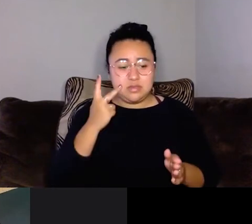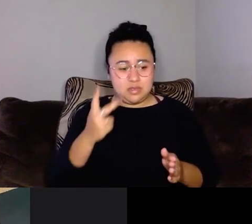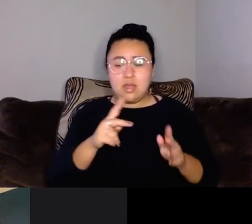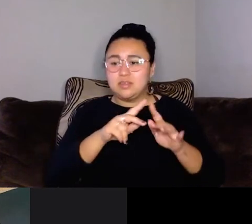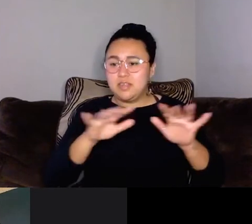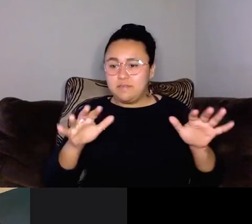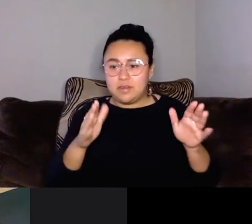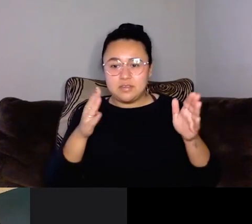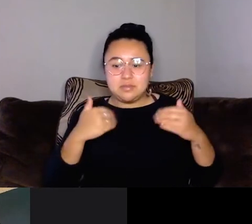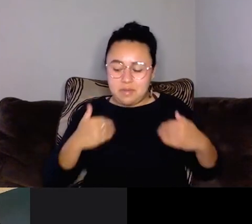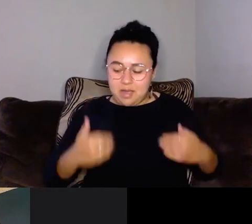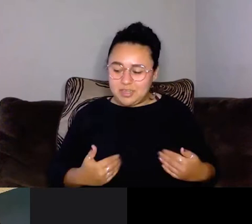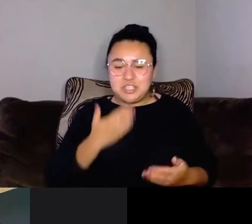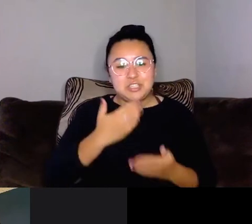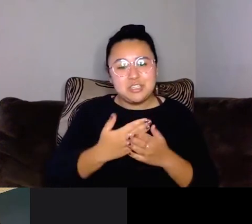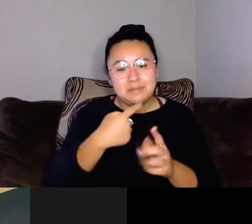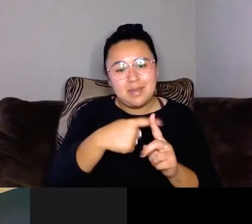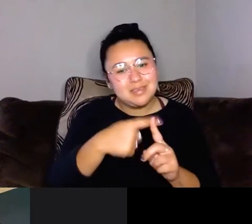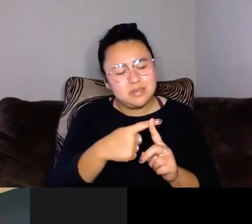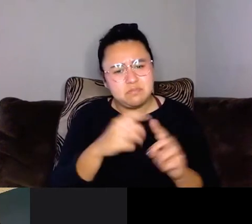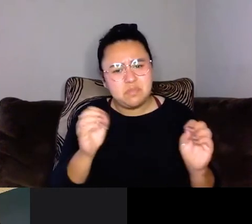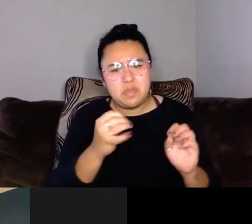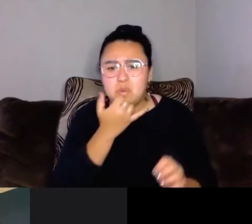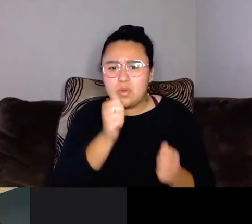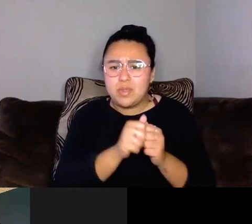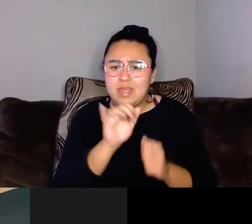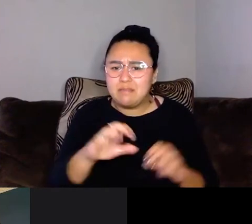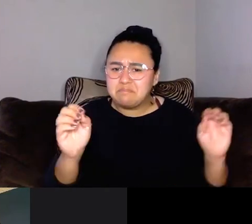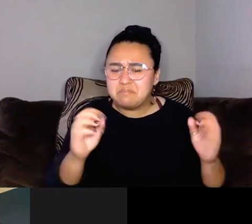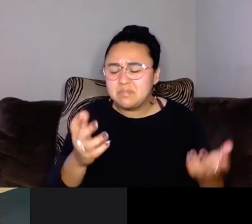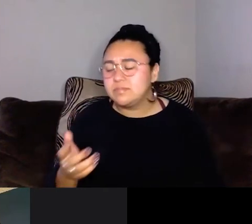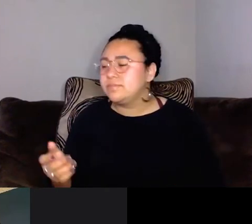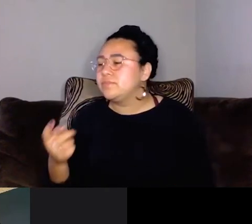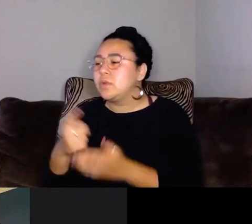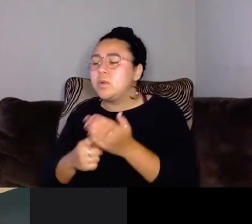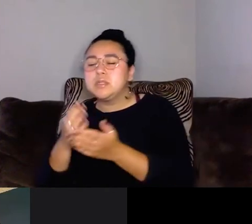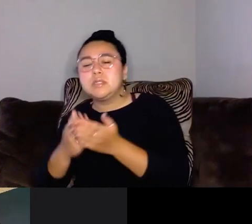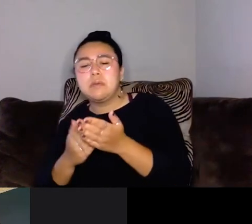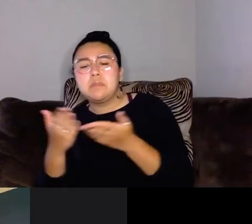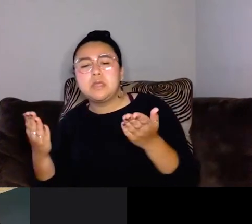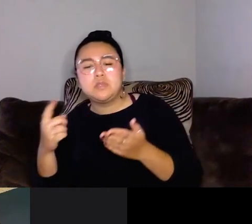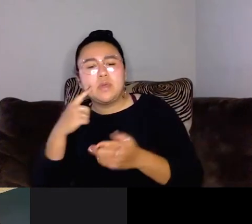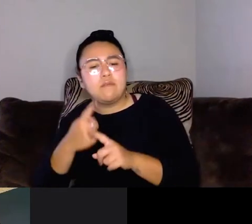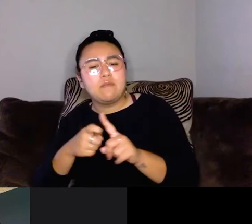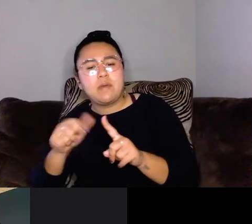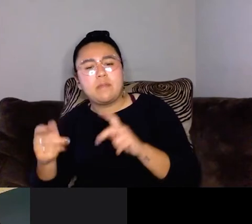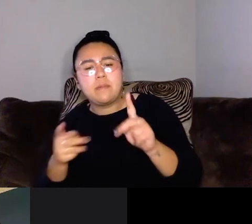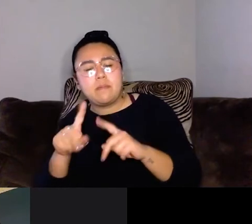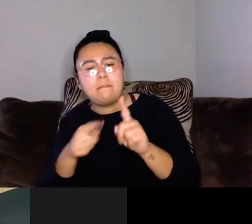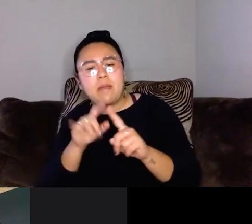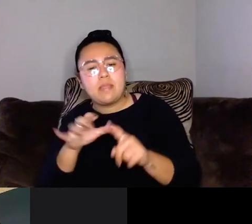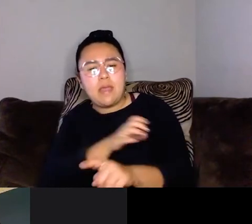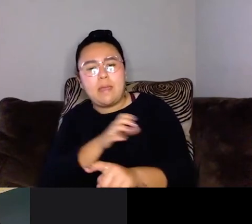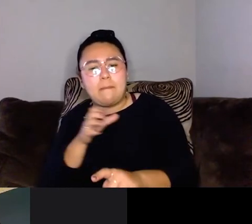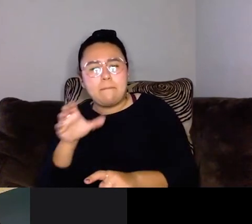are a good thing. There's nothing wrong with that. So what are some of the things that you hear from people about that empowerment?